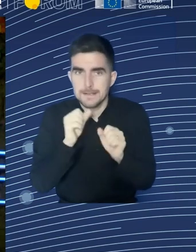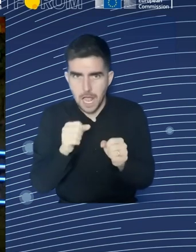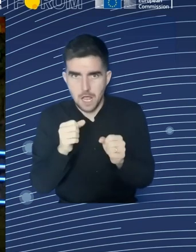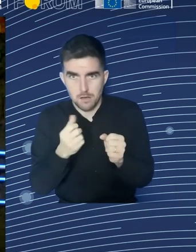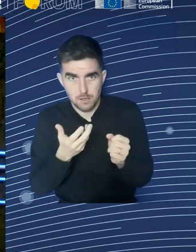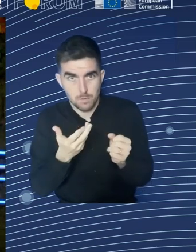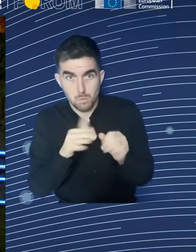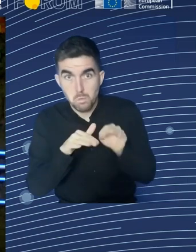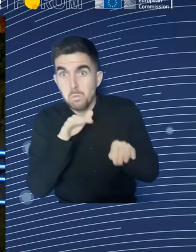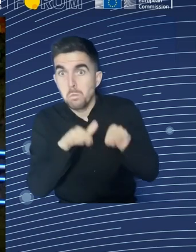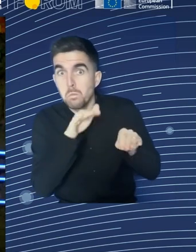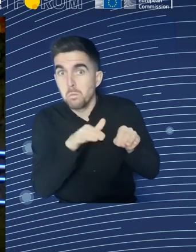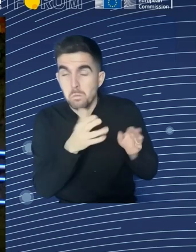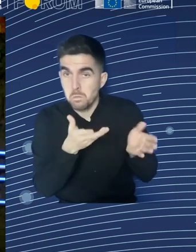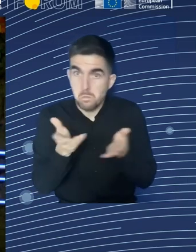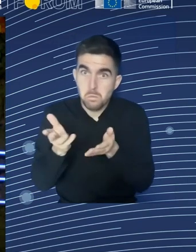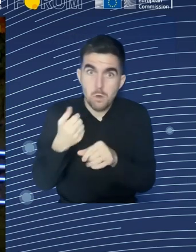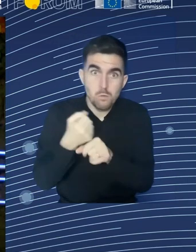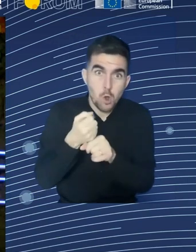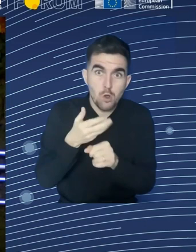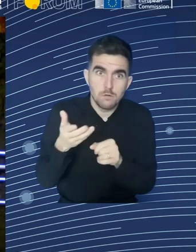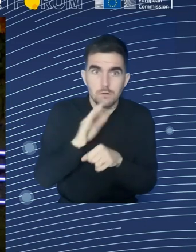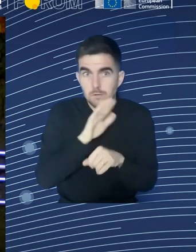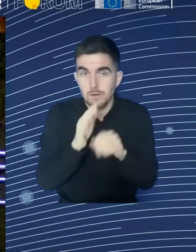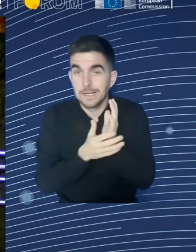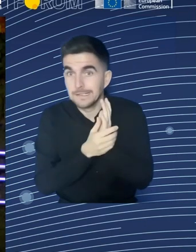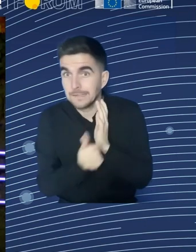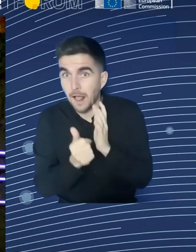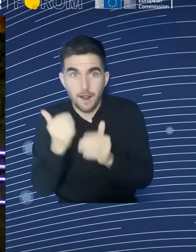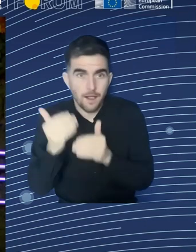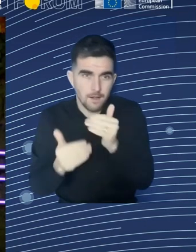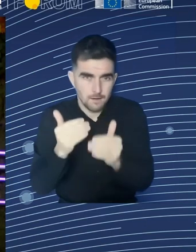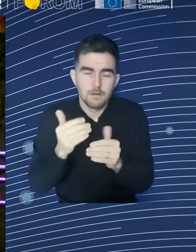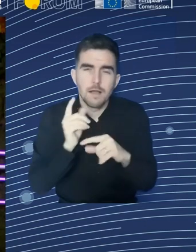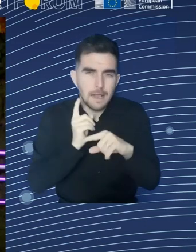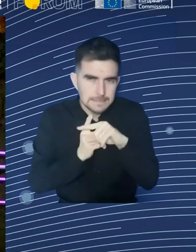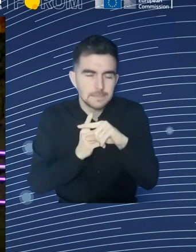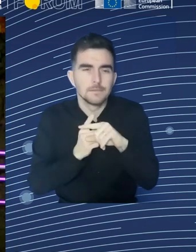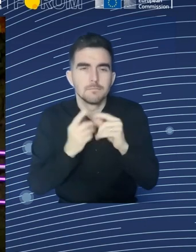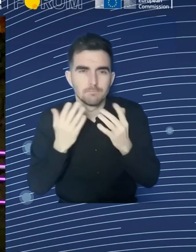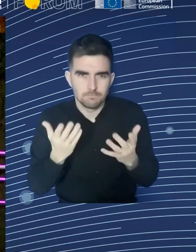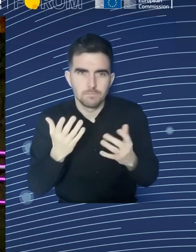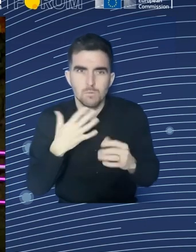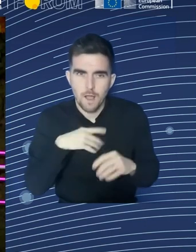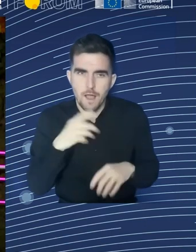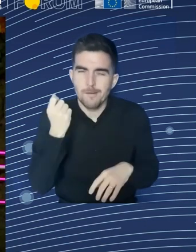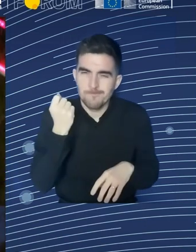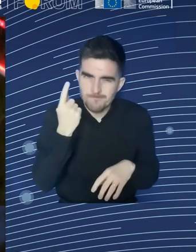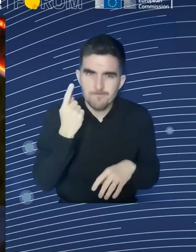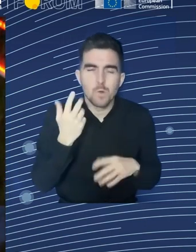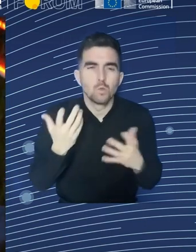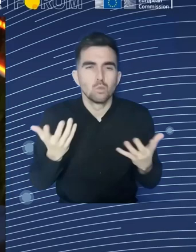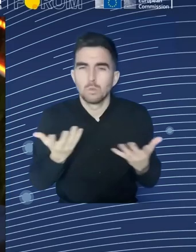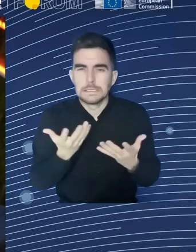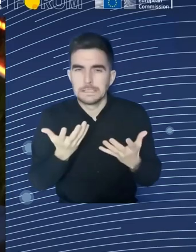of sort of conflicts that prevent people from being at work, including those working at home. And